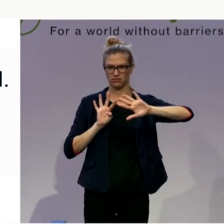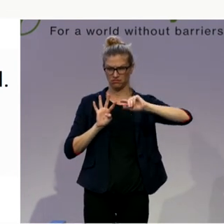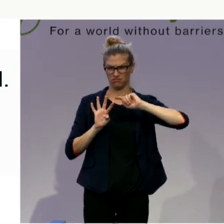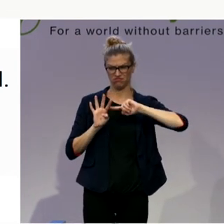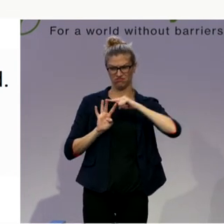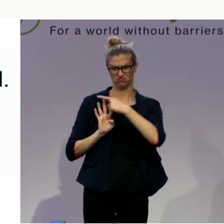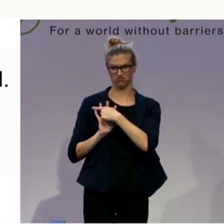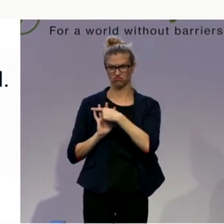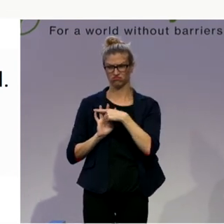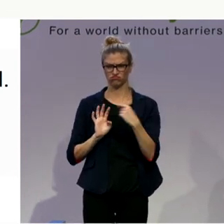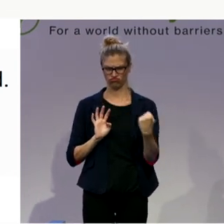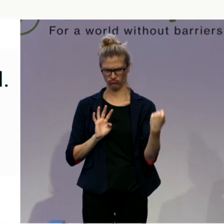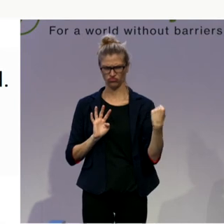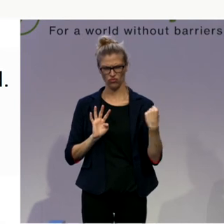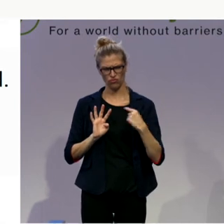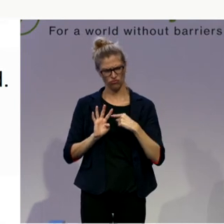voices are strong.